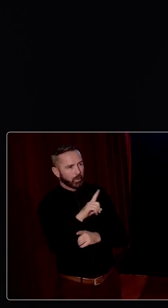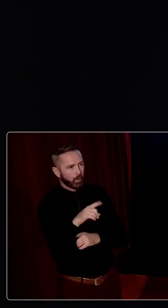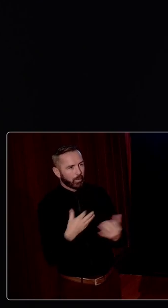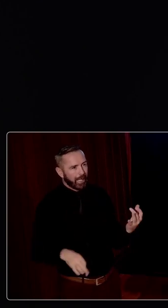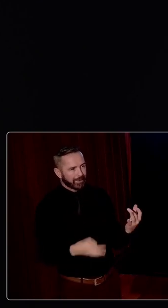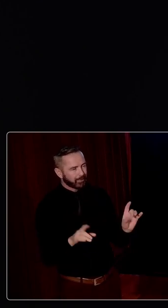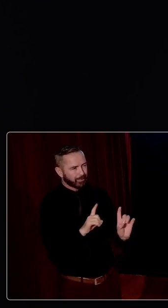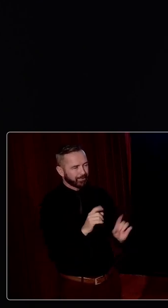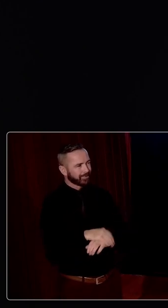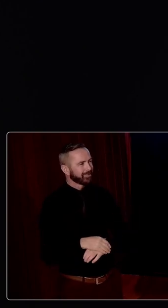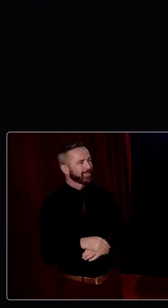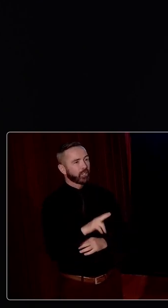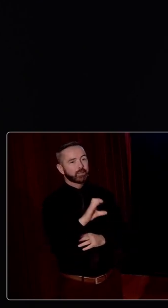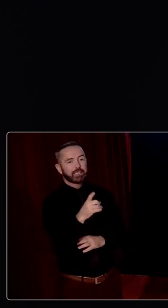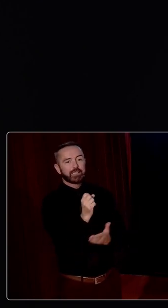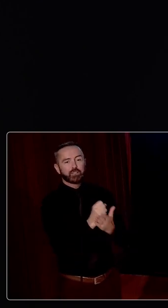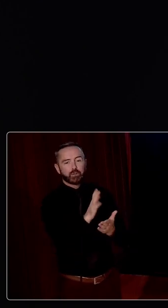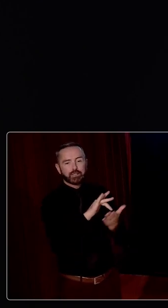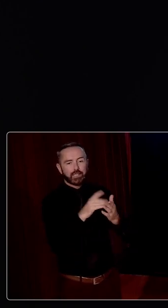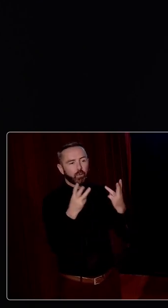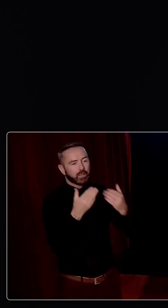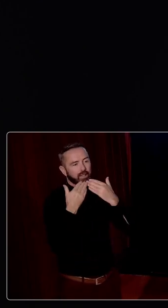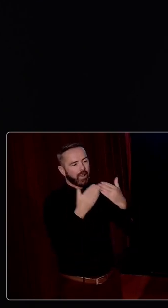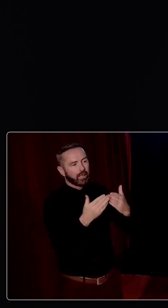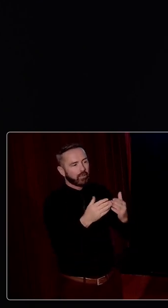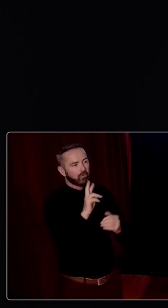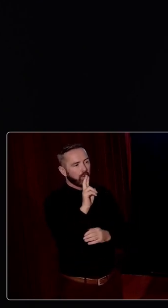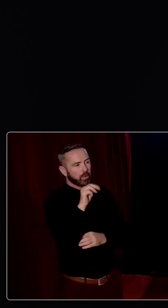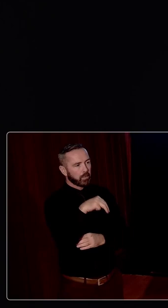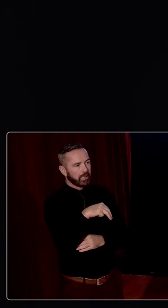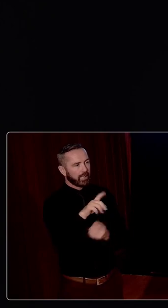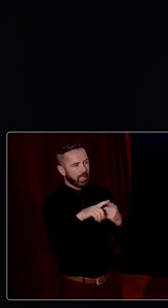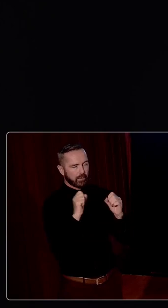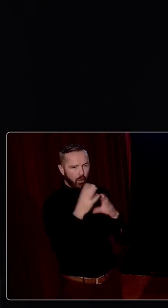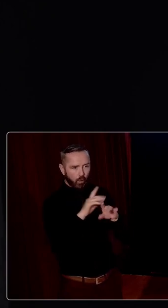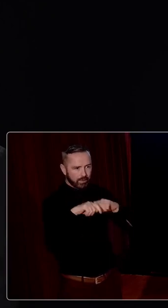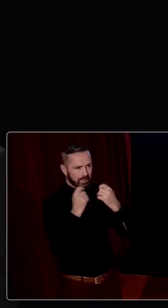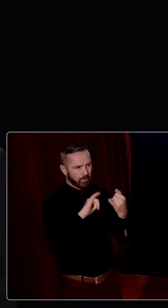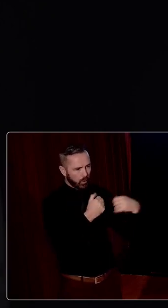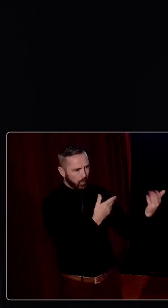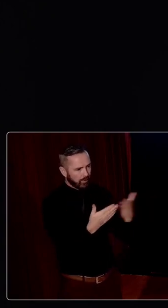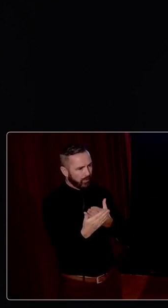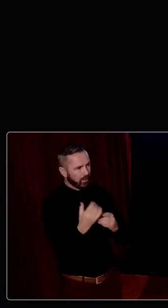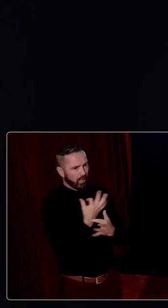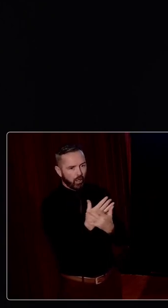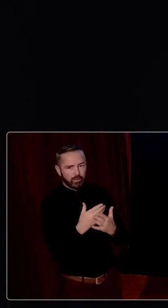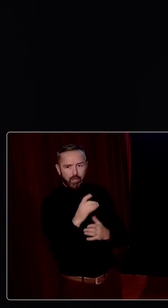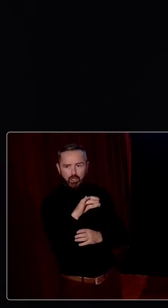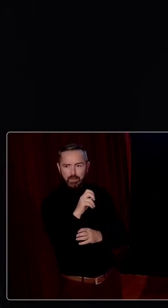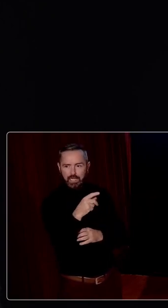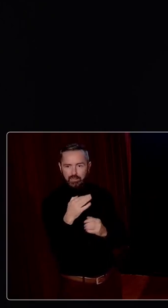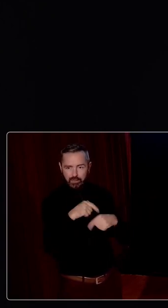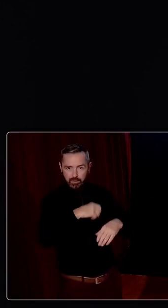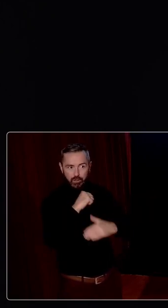At the UCD Student Centre, I would like to thank Robert Mullley and all his team who provided such wonderful hospitality for